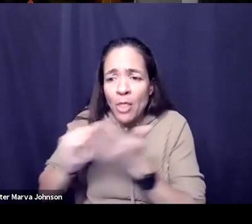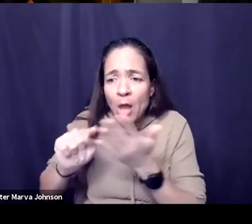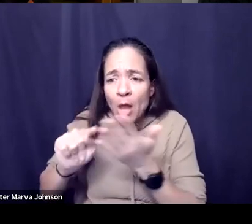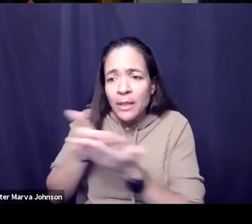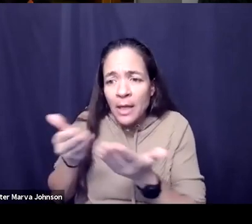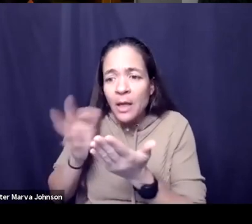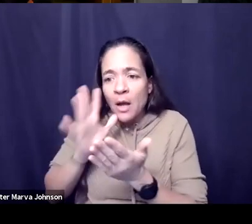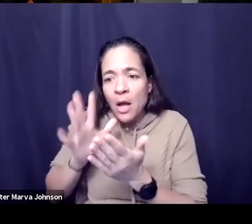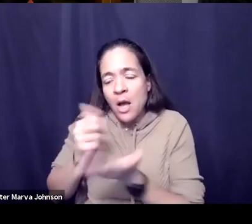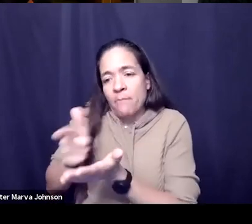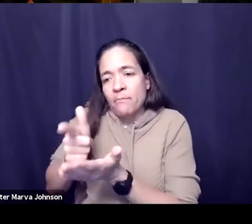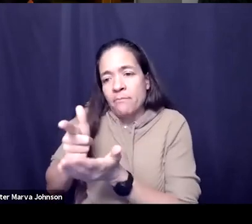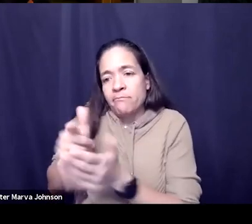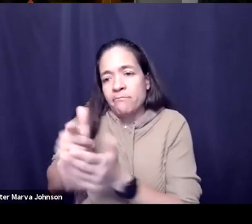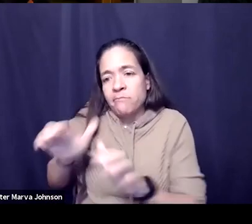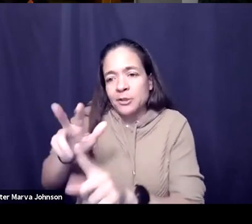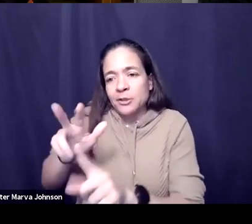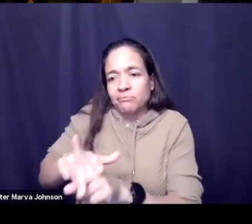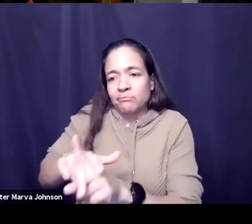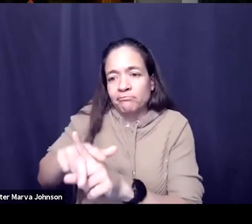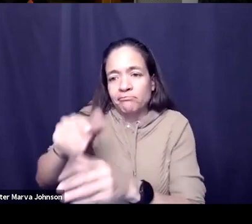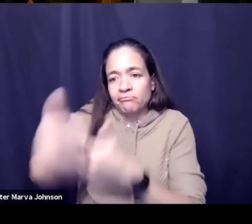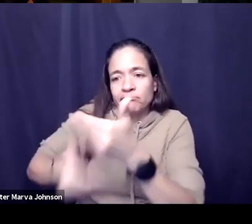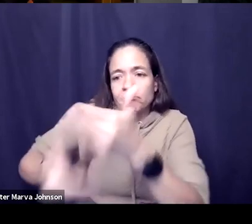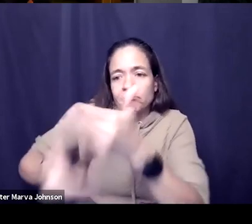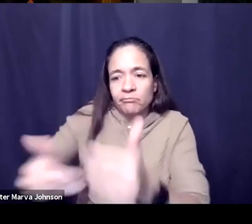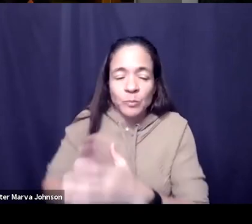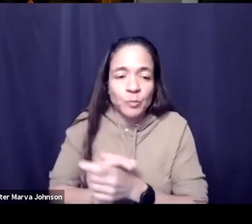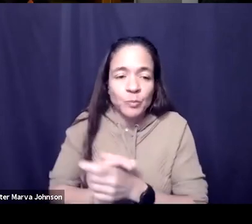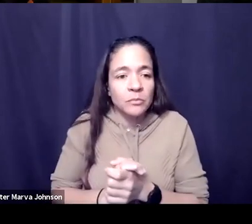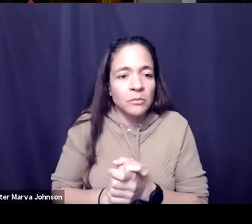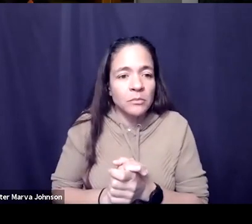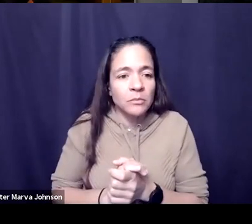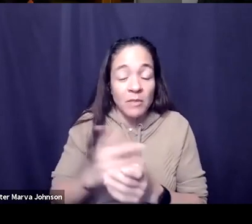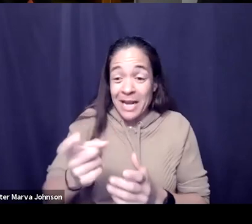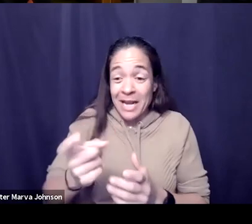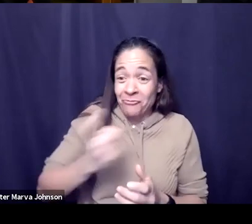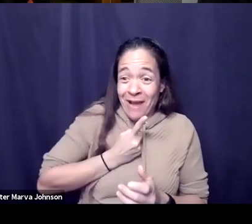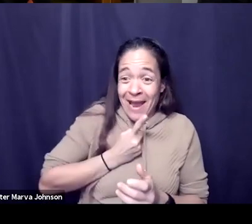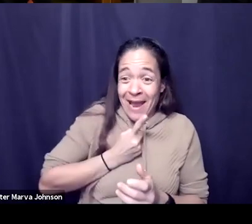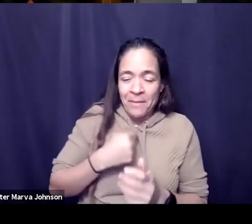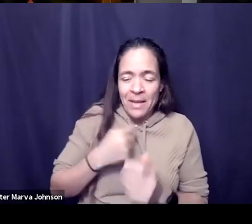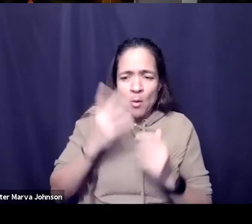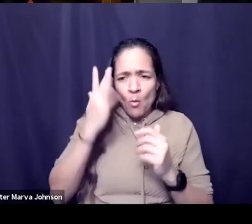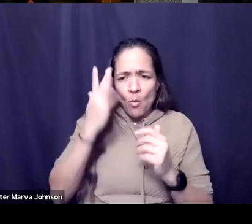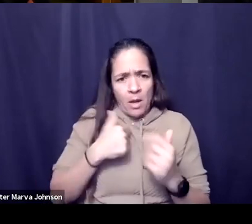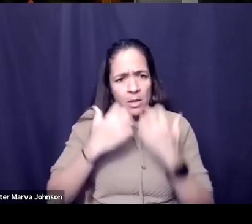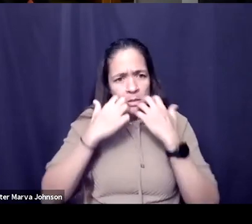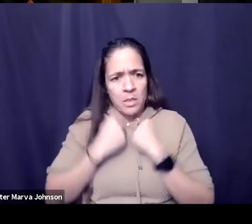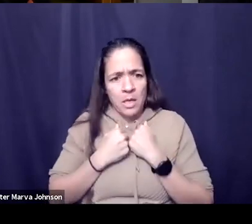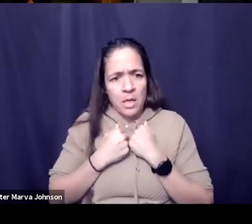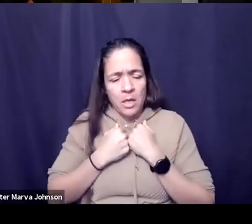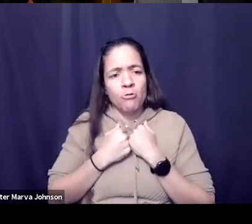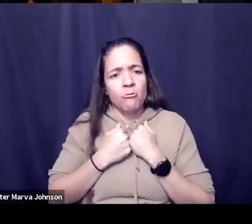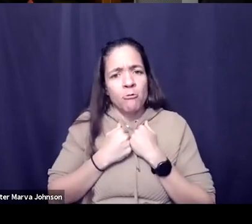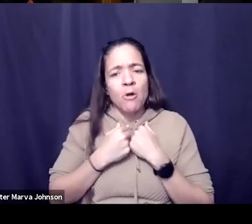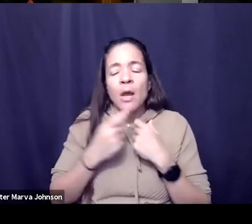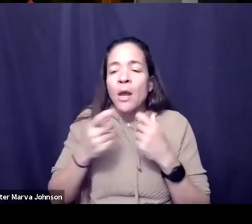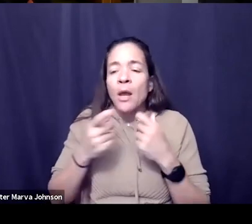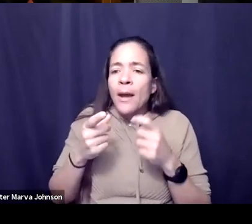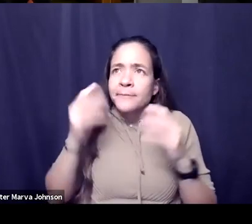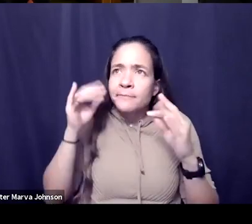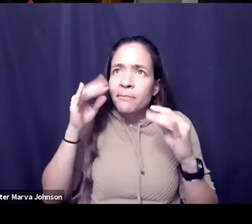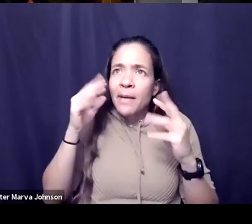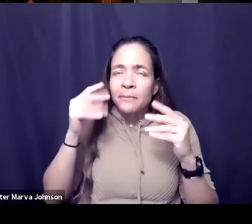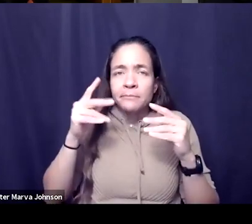in short you know whoever you're focused on right now whether this you're thinking about an external audience you know